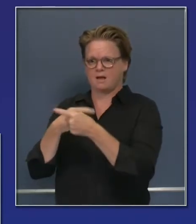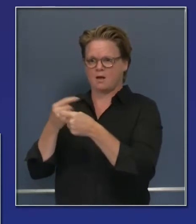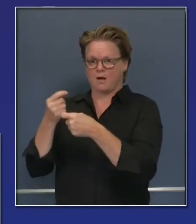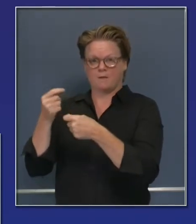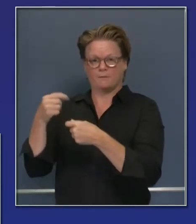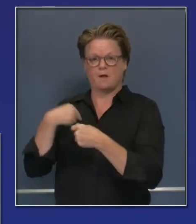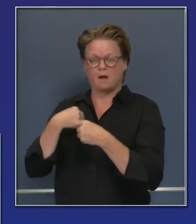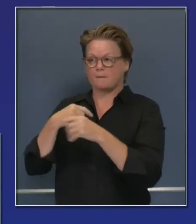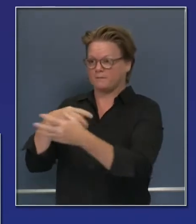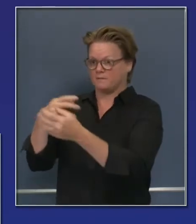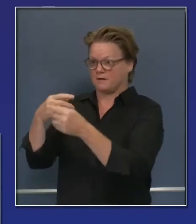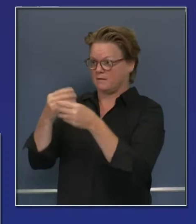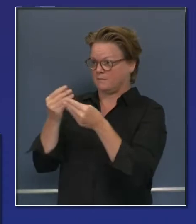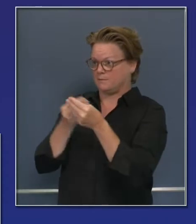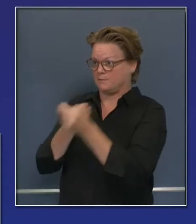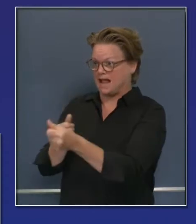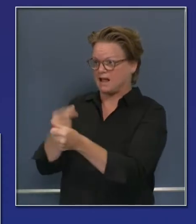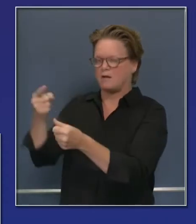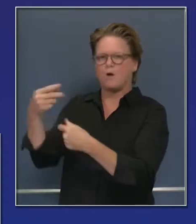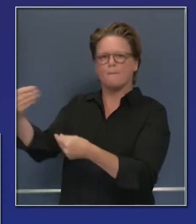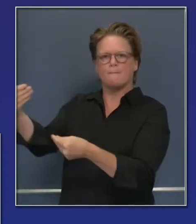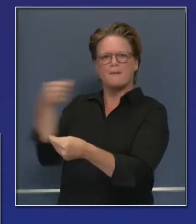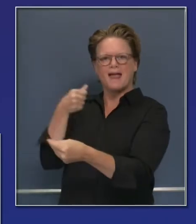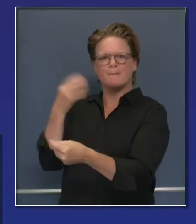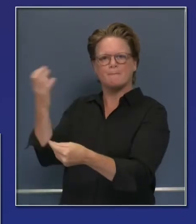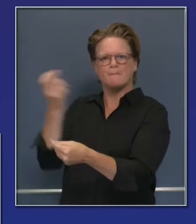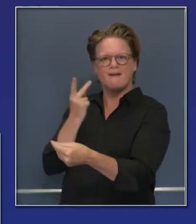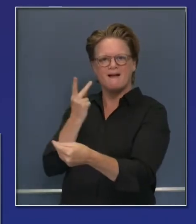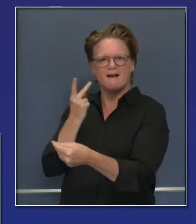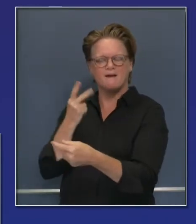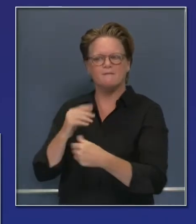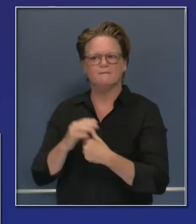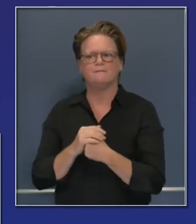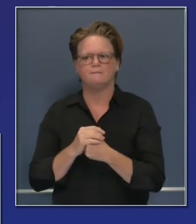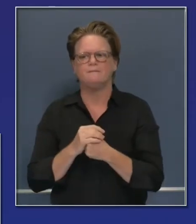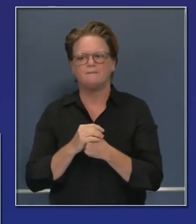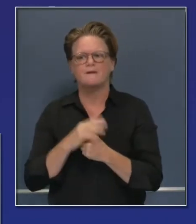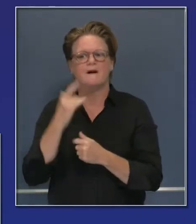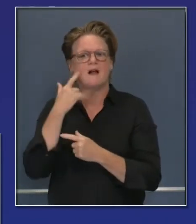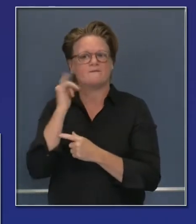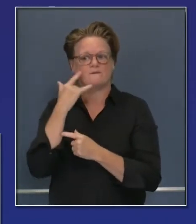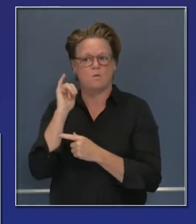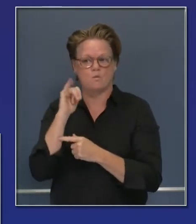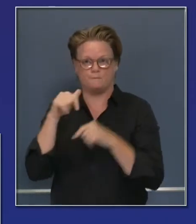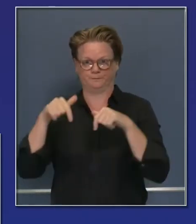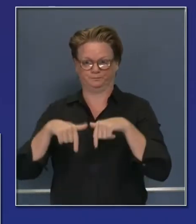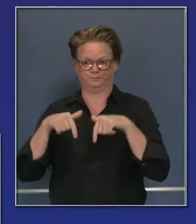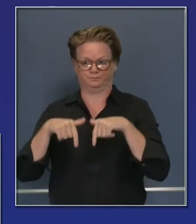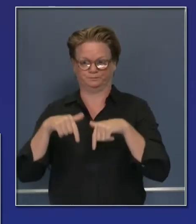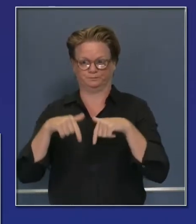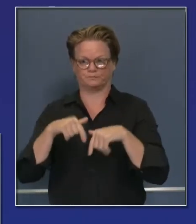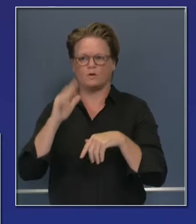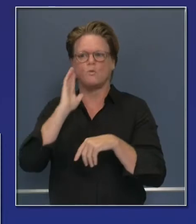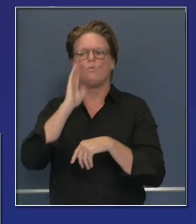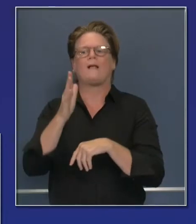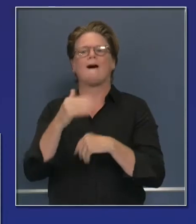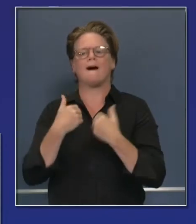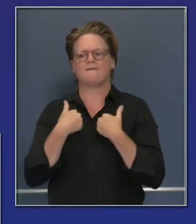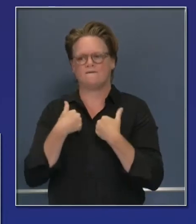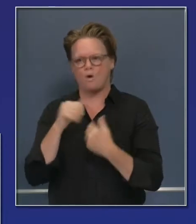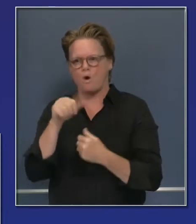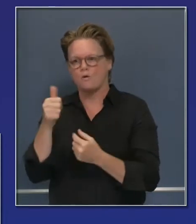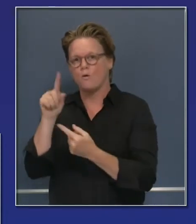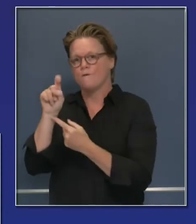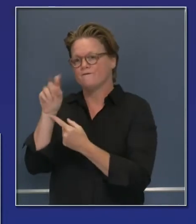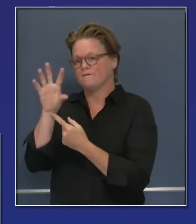to a diagnostic testing partnership that will provide an additional 150,000 tests per